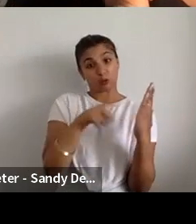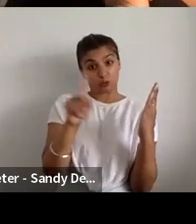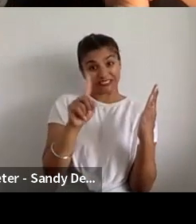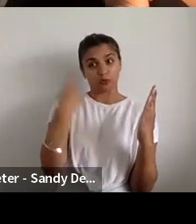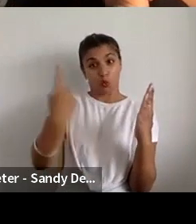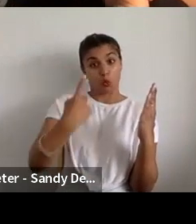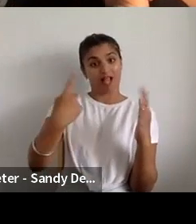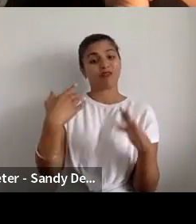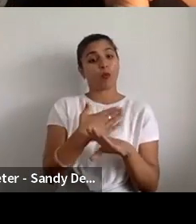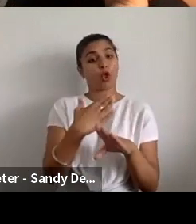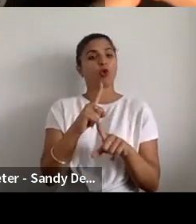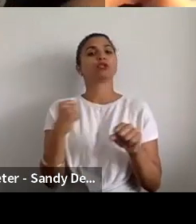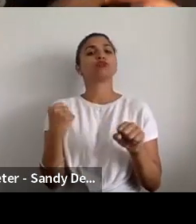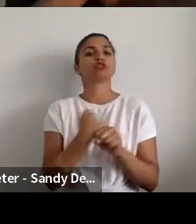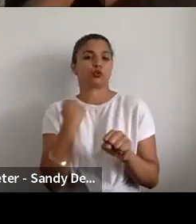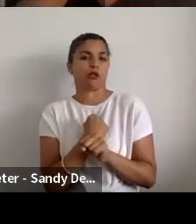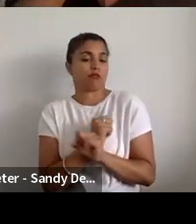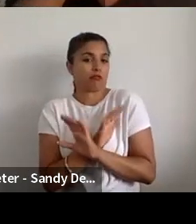of the art forms that we specified.